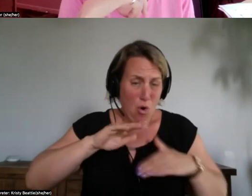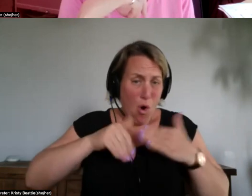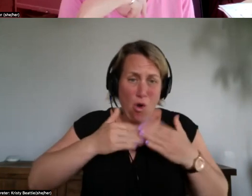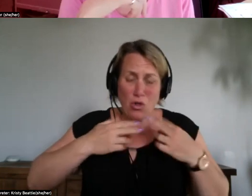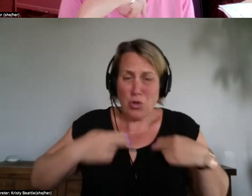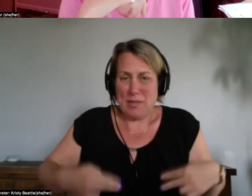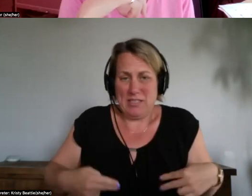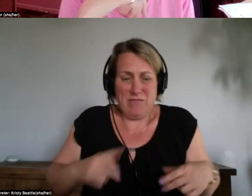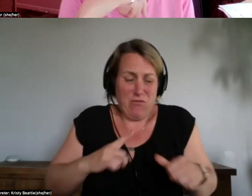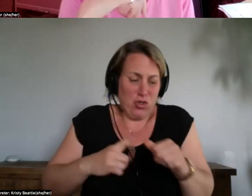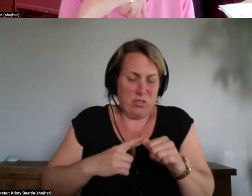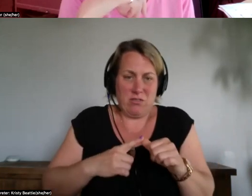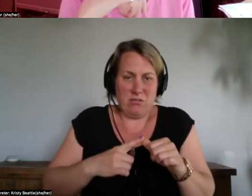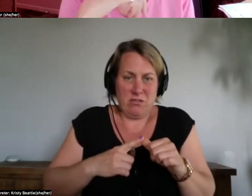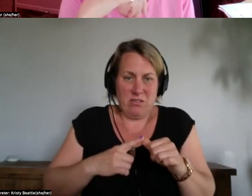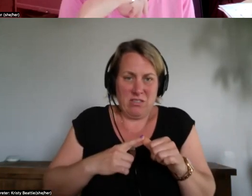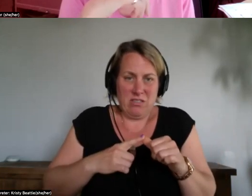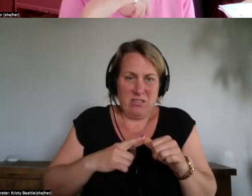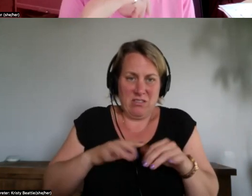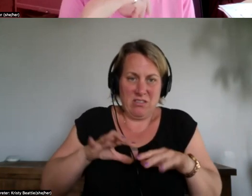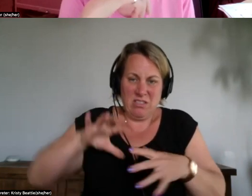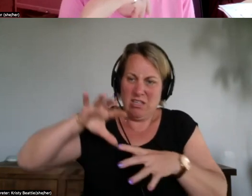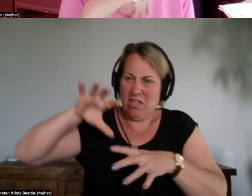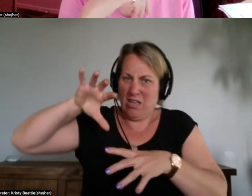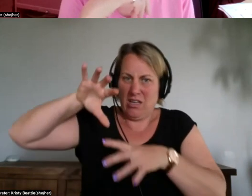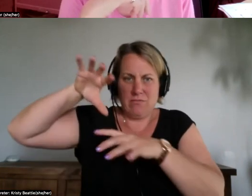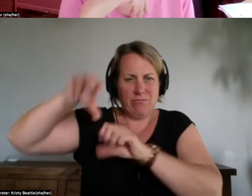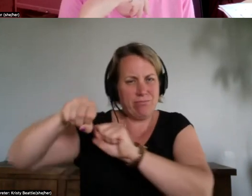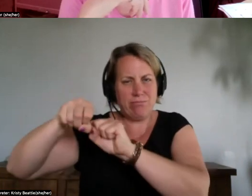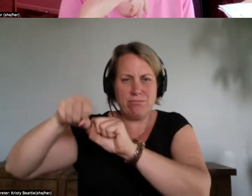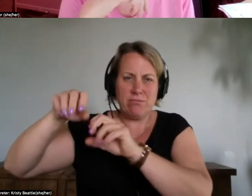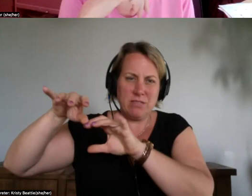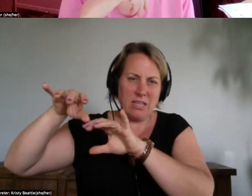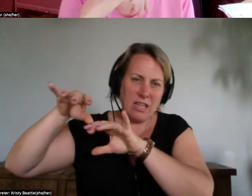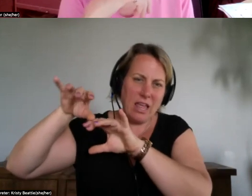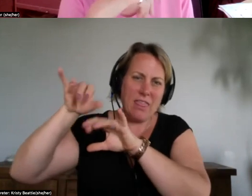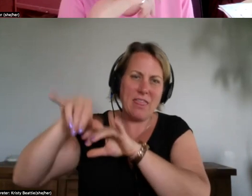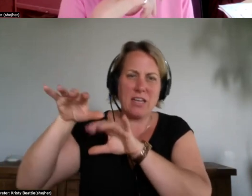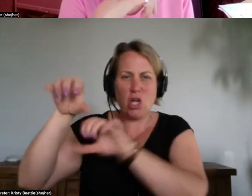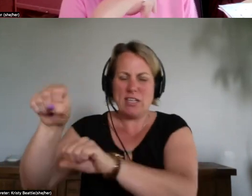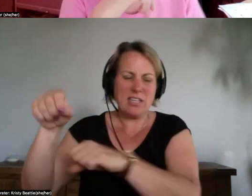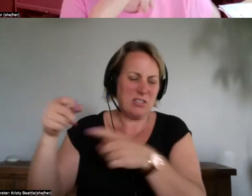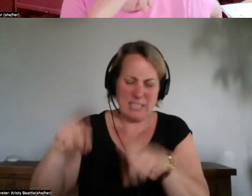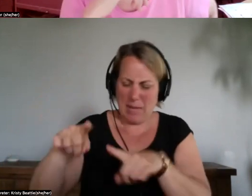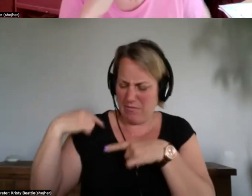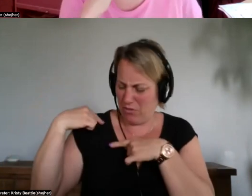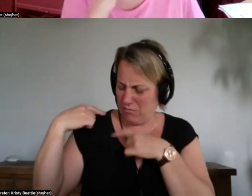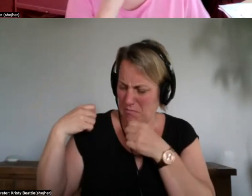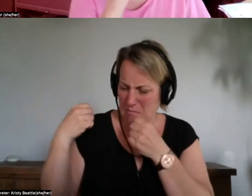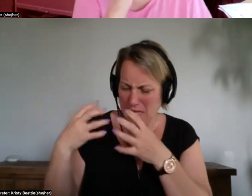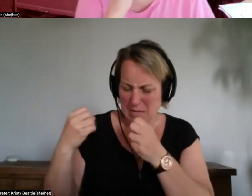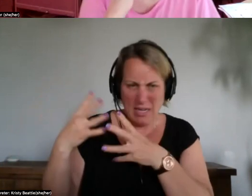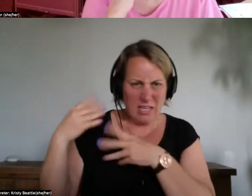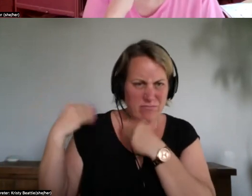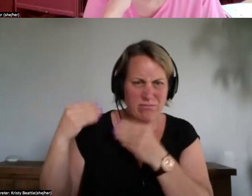and that colonization's been happening for thousands and thousands and thousands and thousands of years yeah so